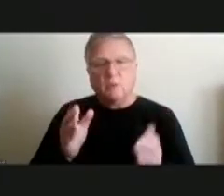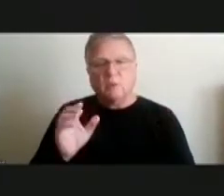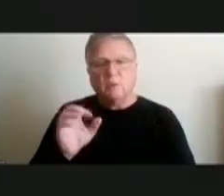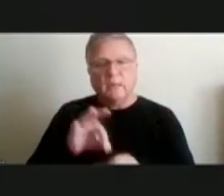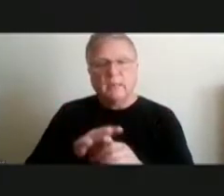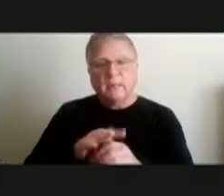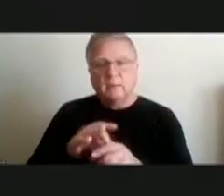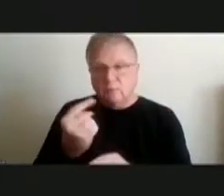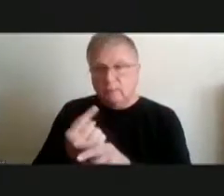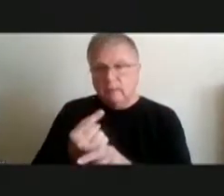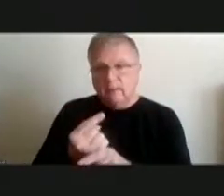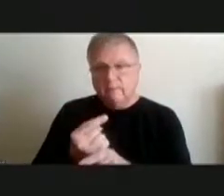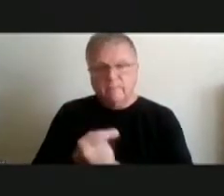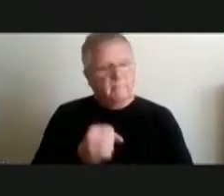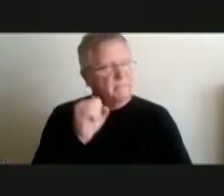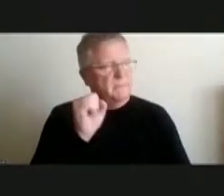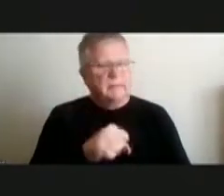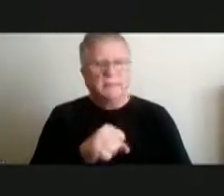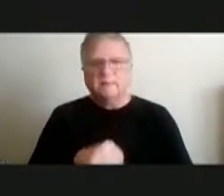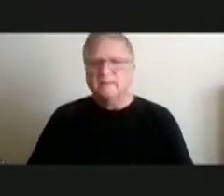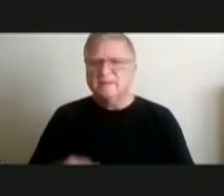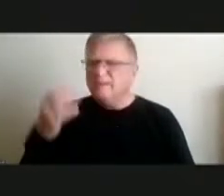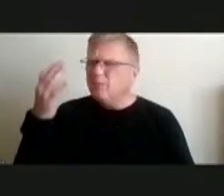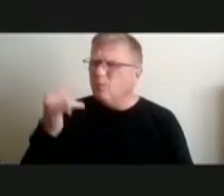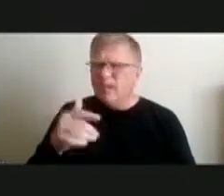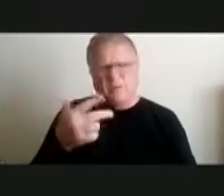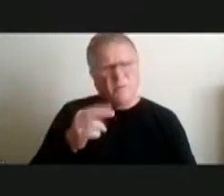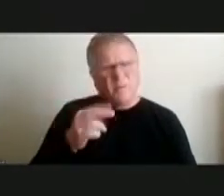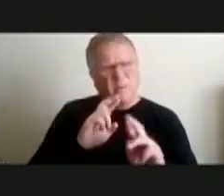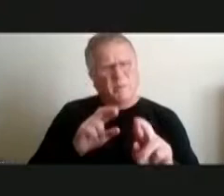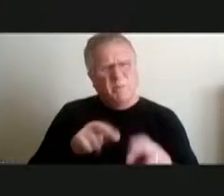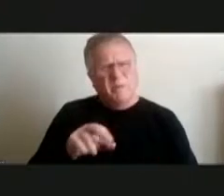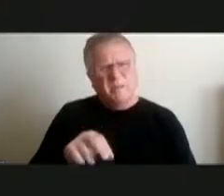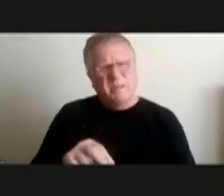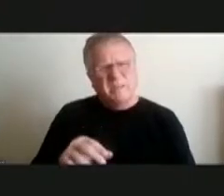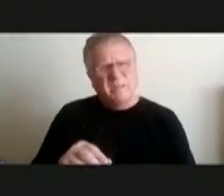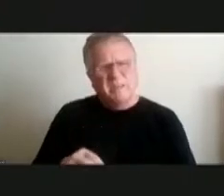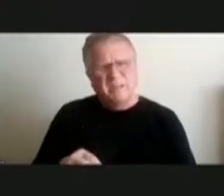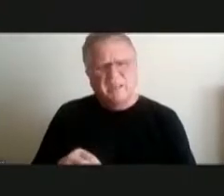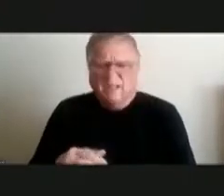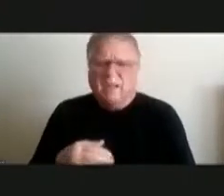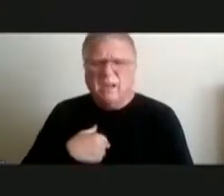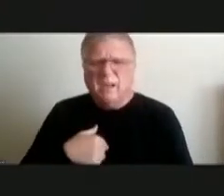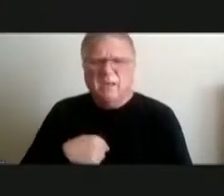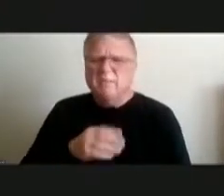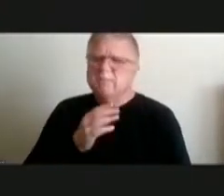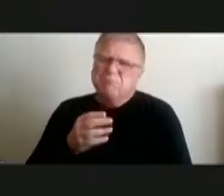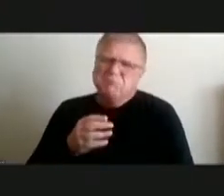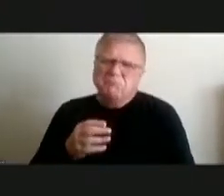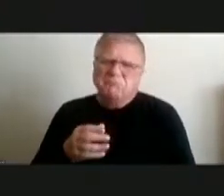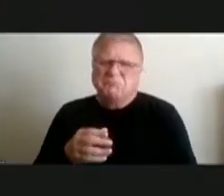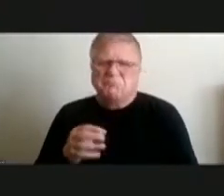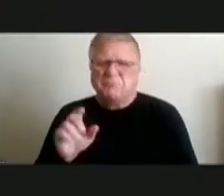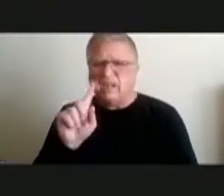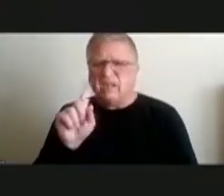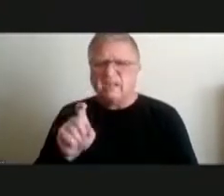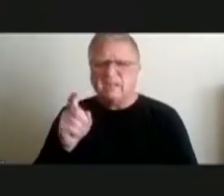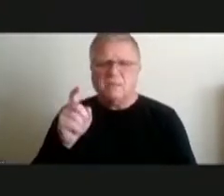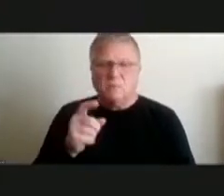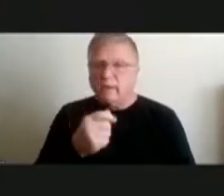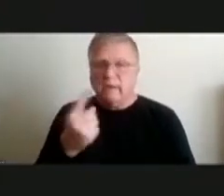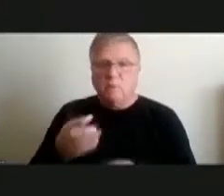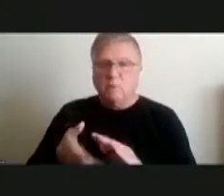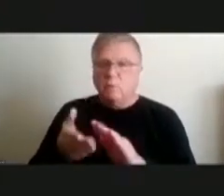yes okay why three reports i you know and i'm just speaking as a you know for anybody running for office